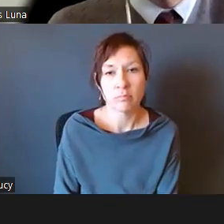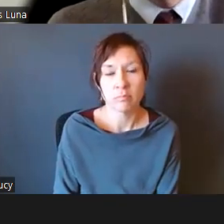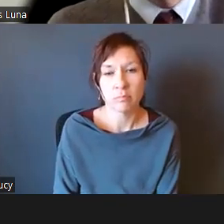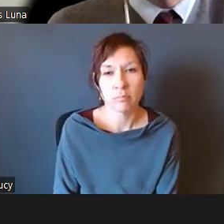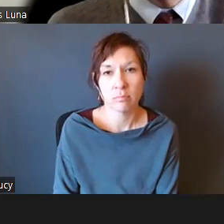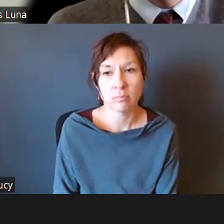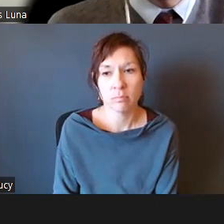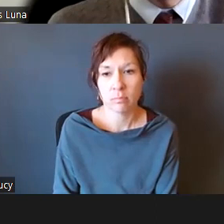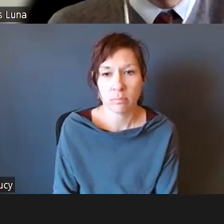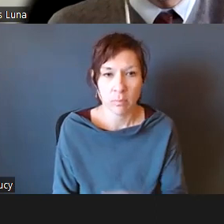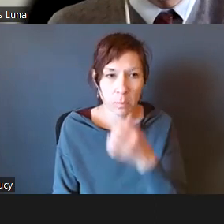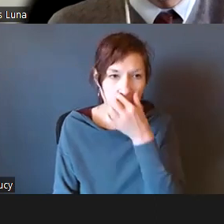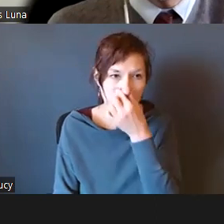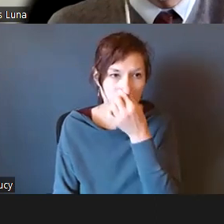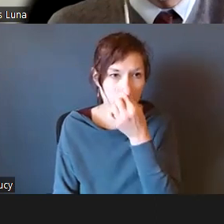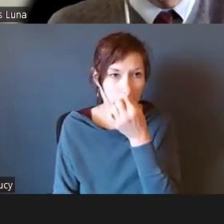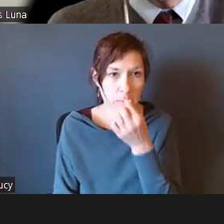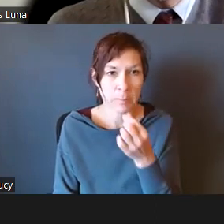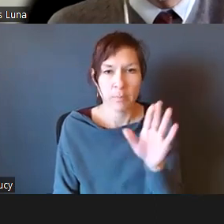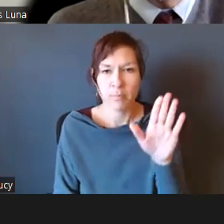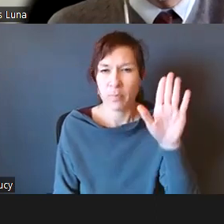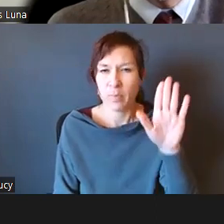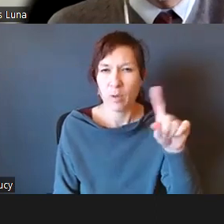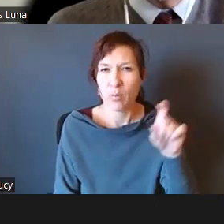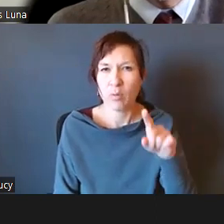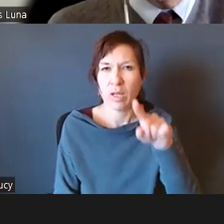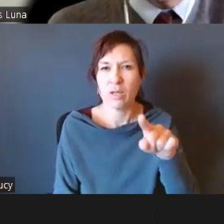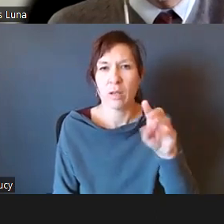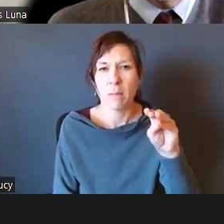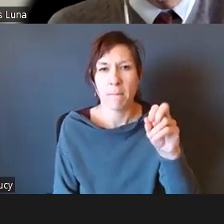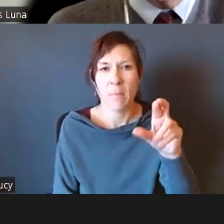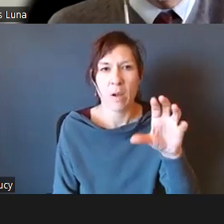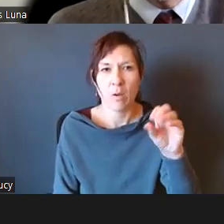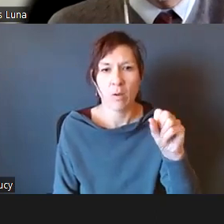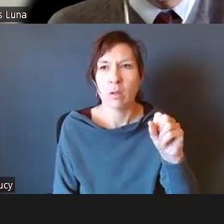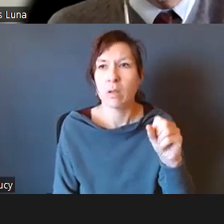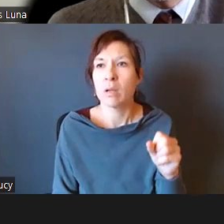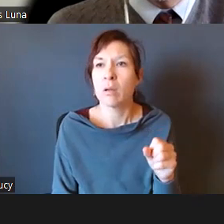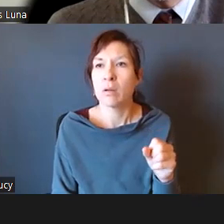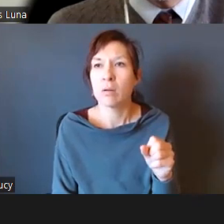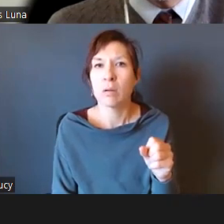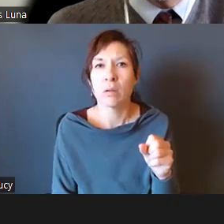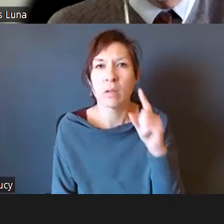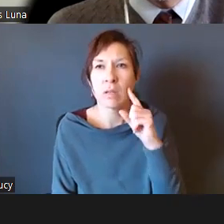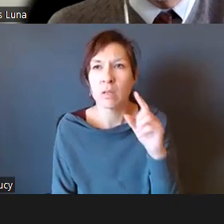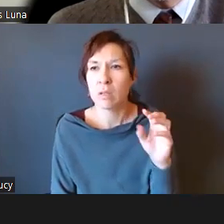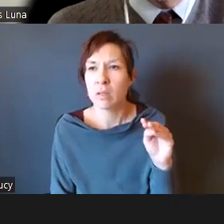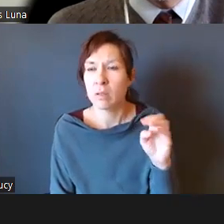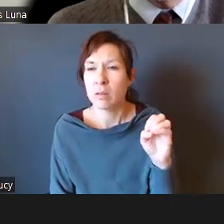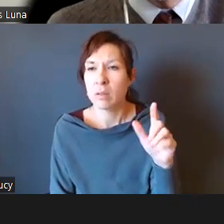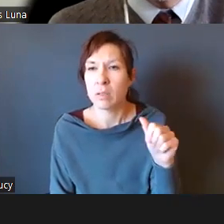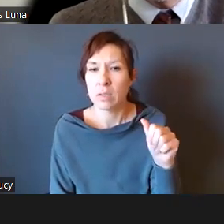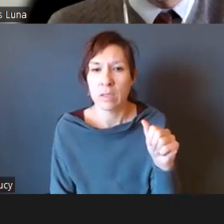I just had a question for Marcos, I guess. Um, so for LEP population that's based on